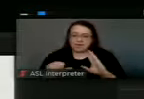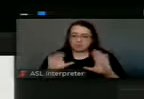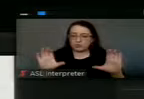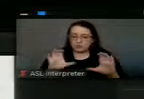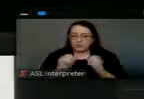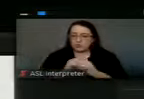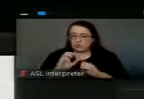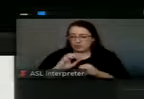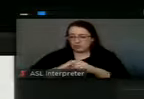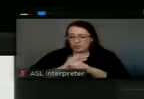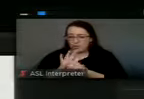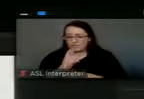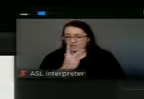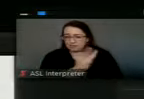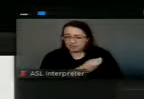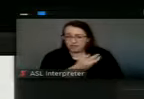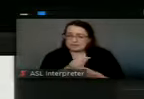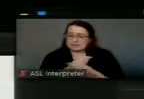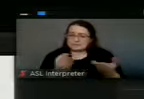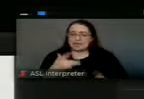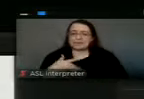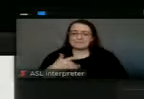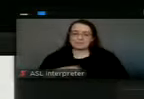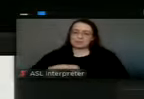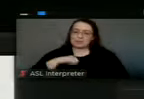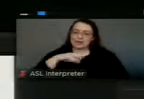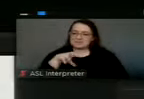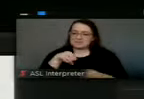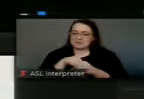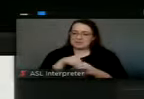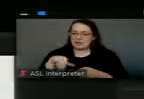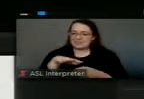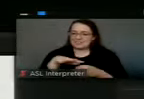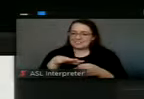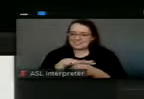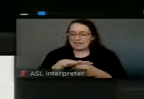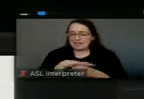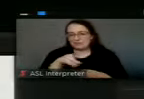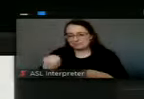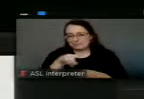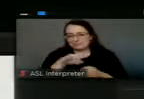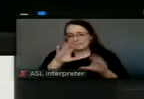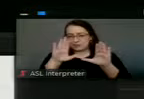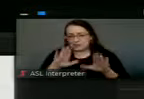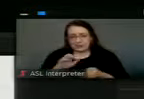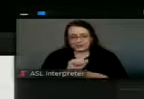vaccines out. It makes me proud to be a part of this area. You guys have done great.